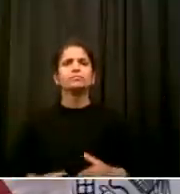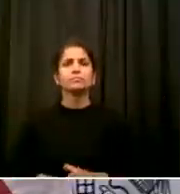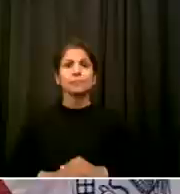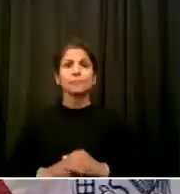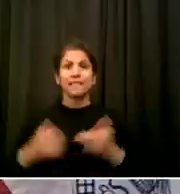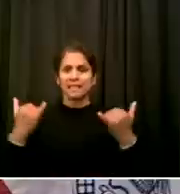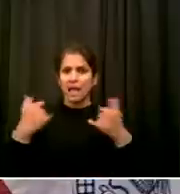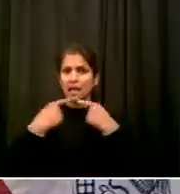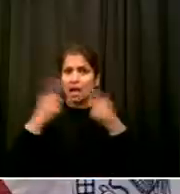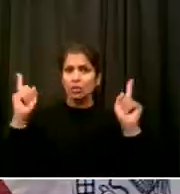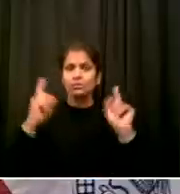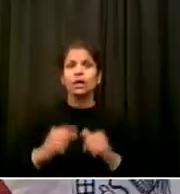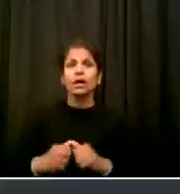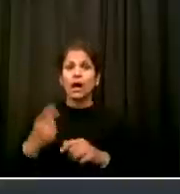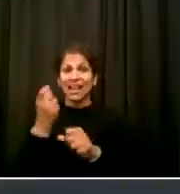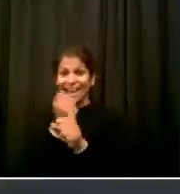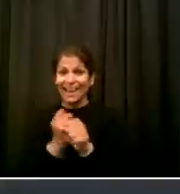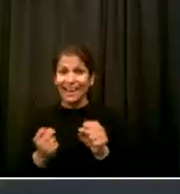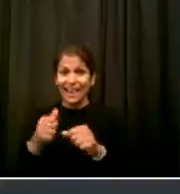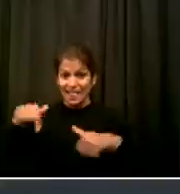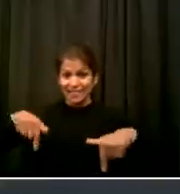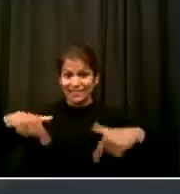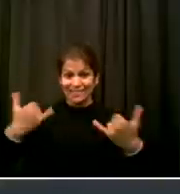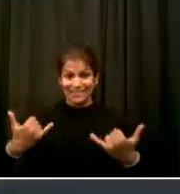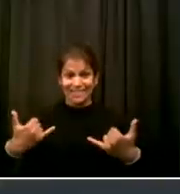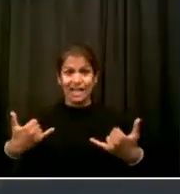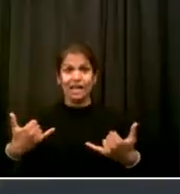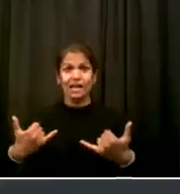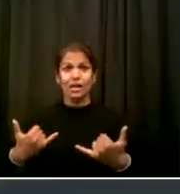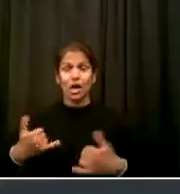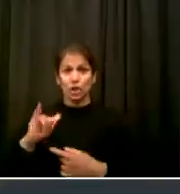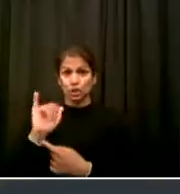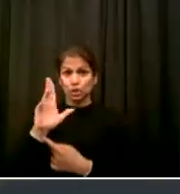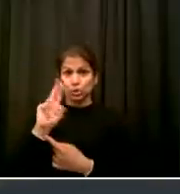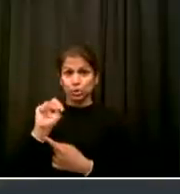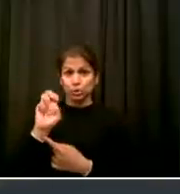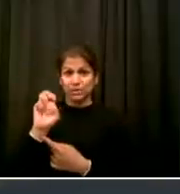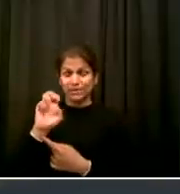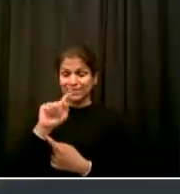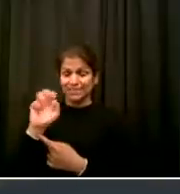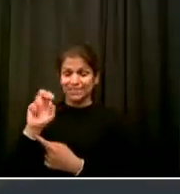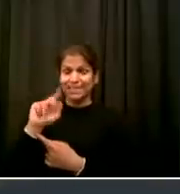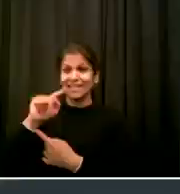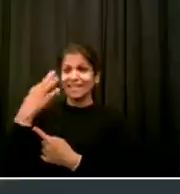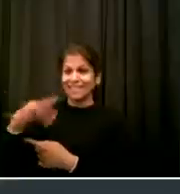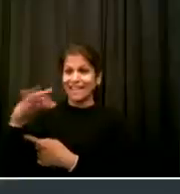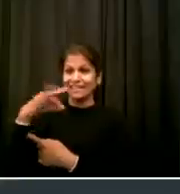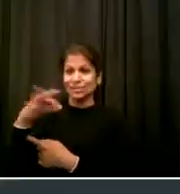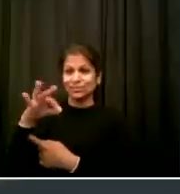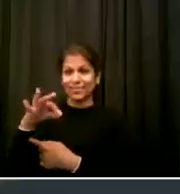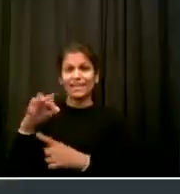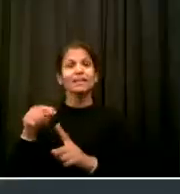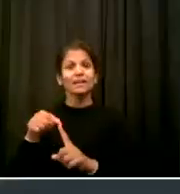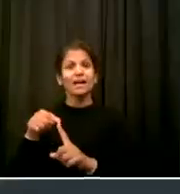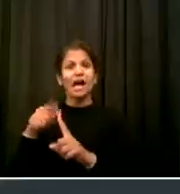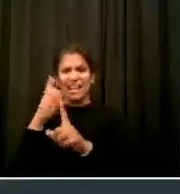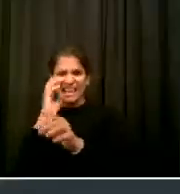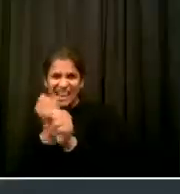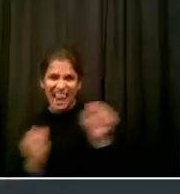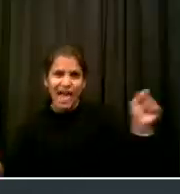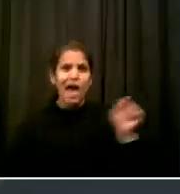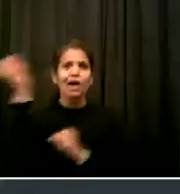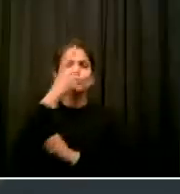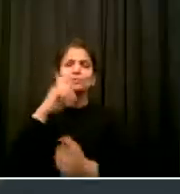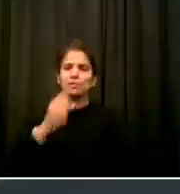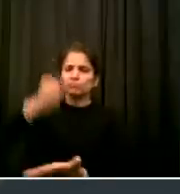holiday an official New York City schools holiday we'll work with all the unions to work through the plan